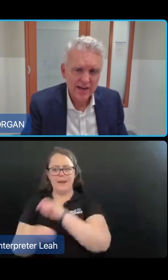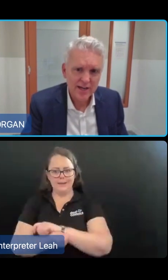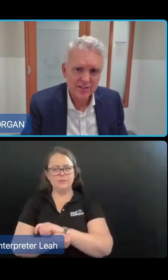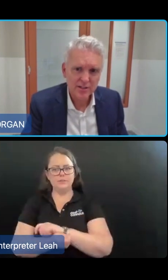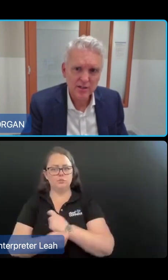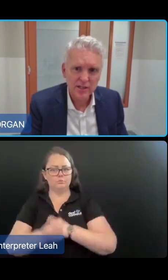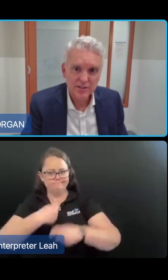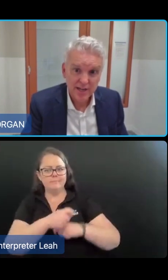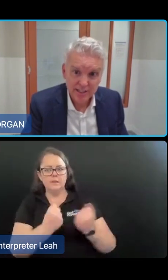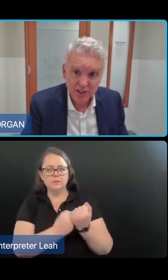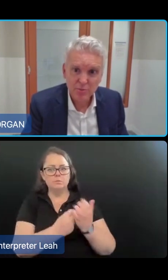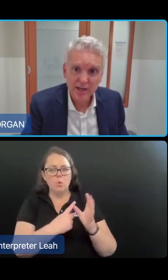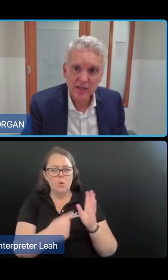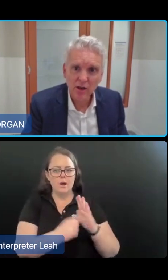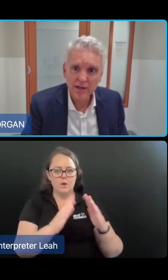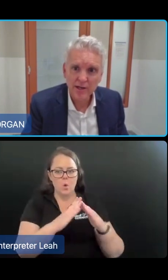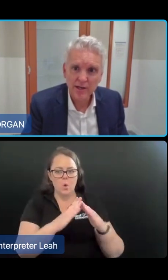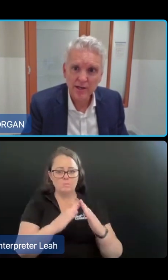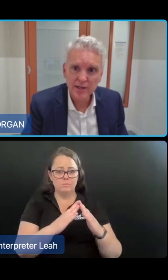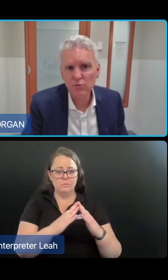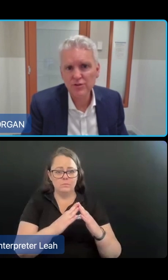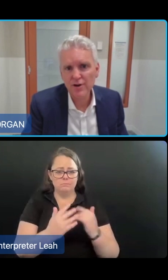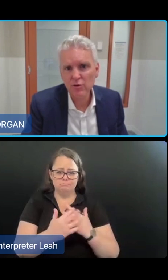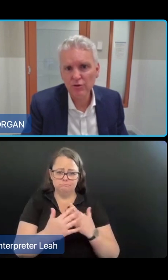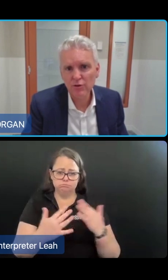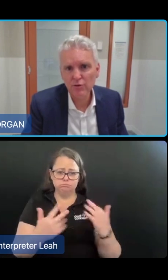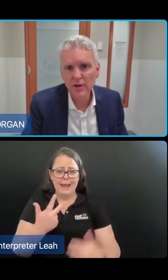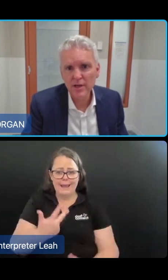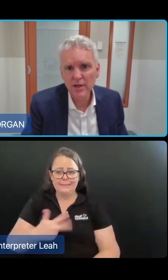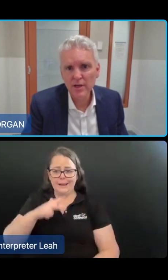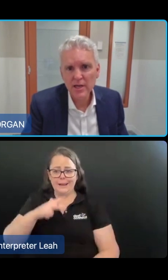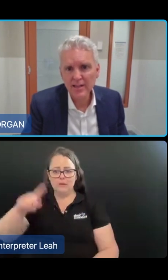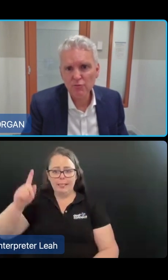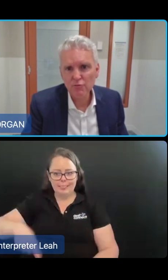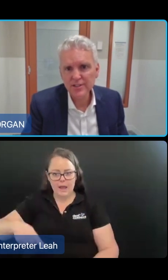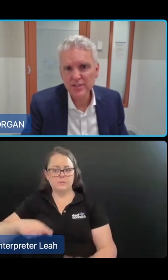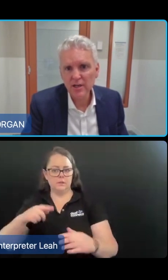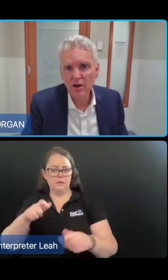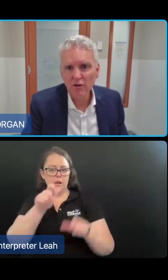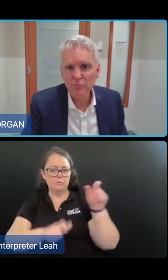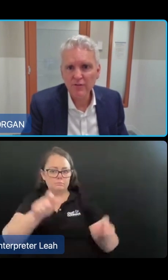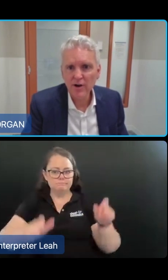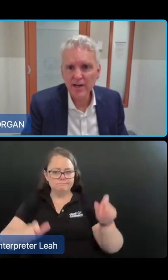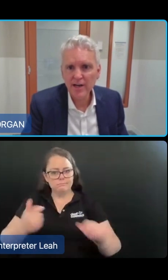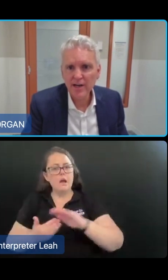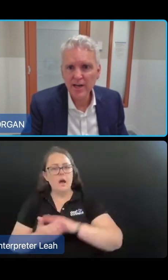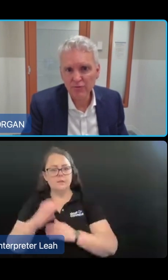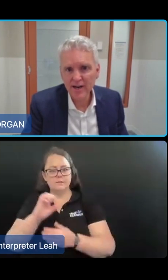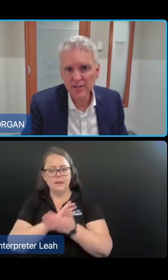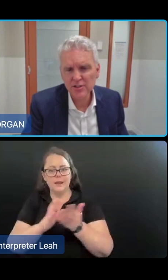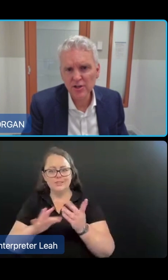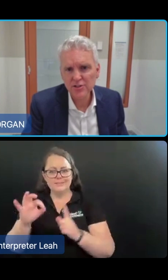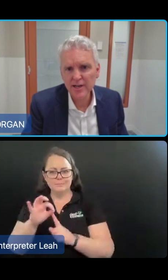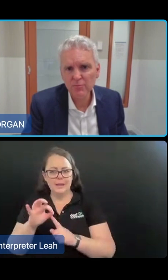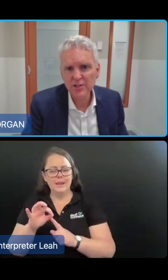800,000 CHSP clients, the government felt it was critical to mitigate the risk of provider exits